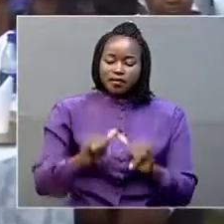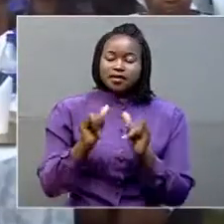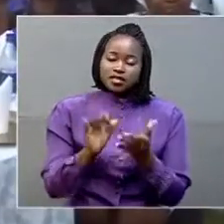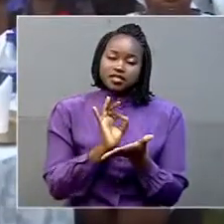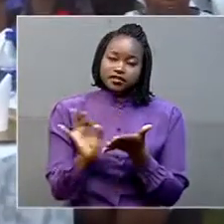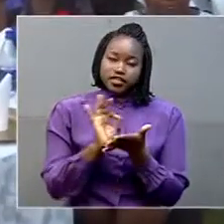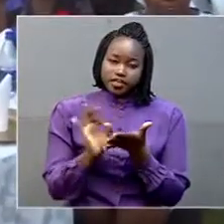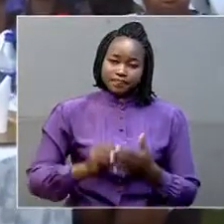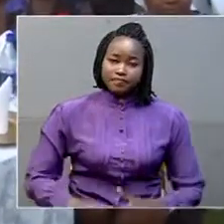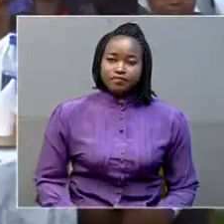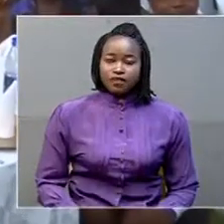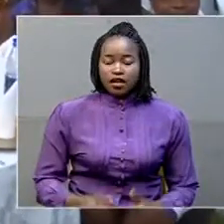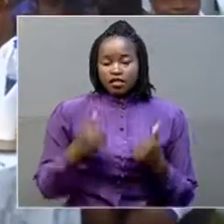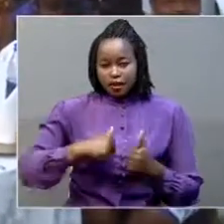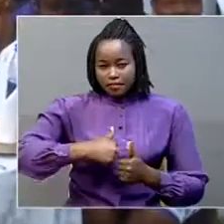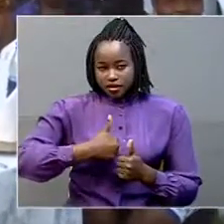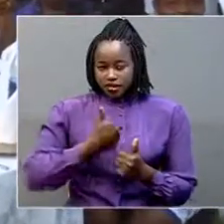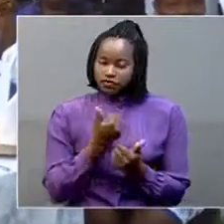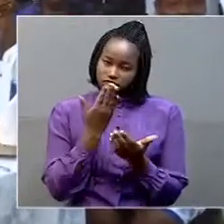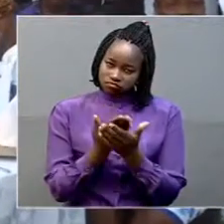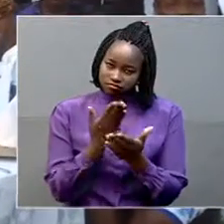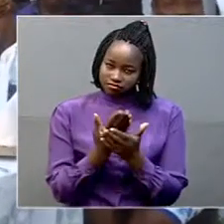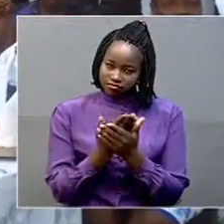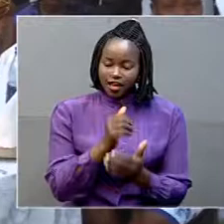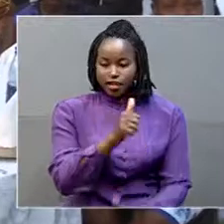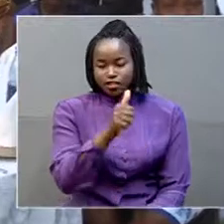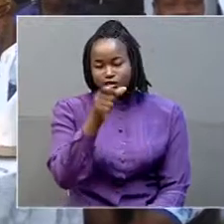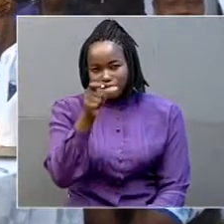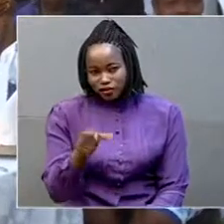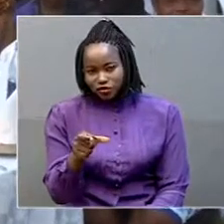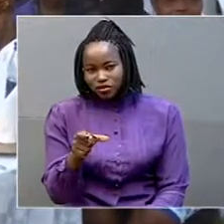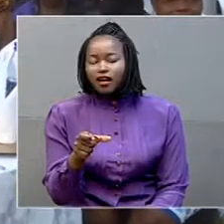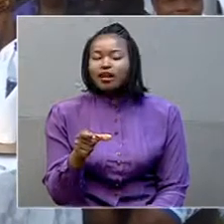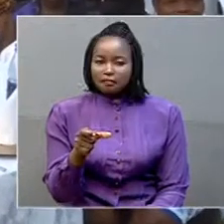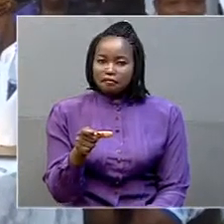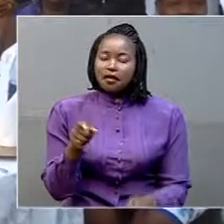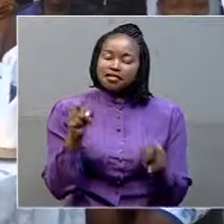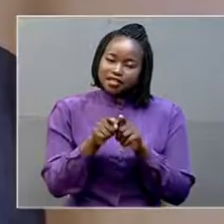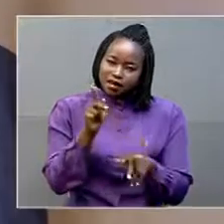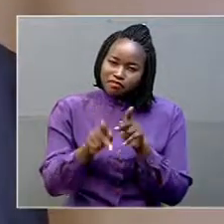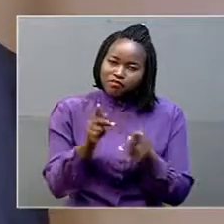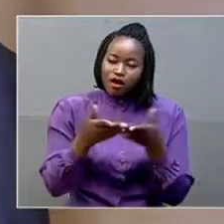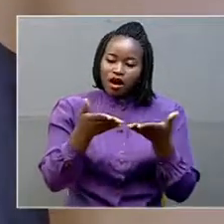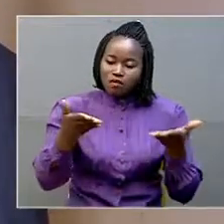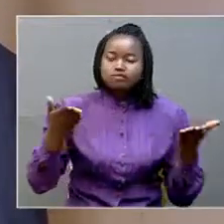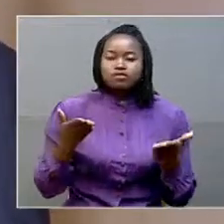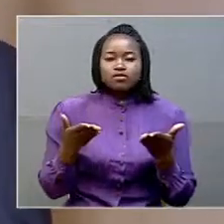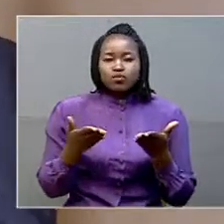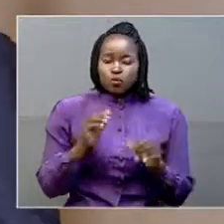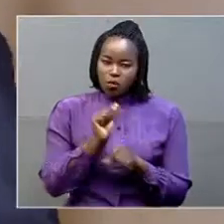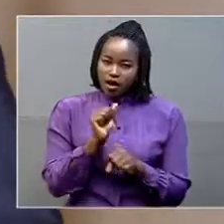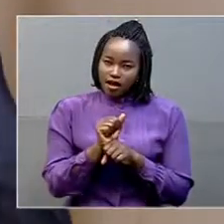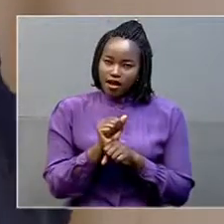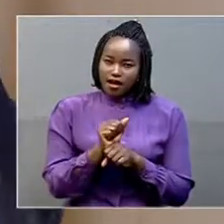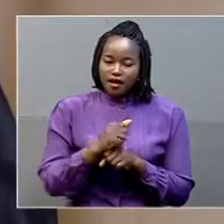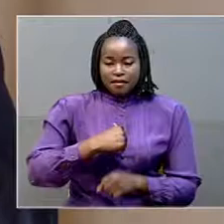Let me urge everybody to even do more work. I think